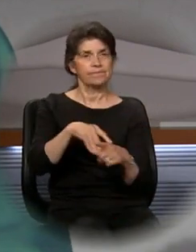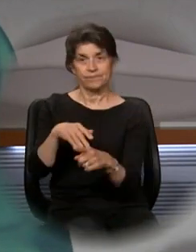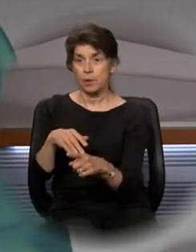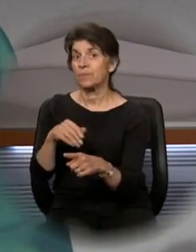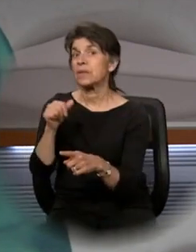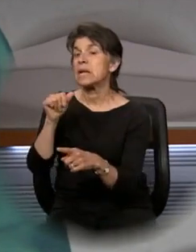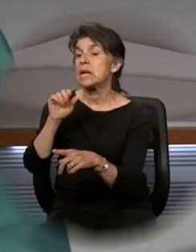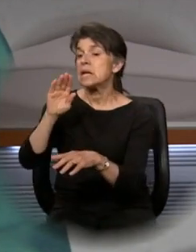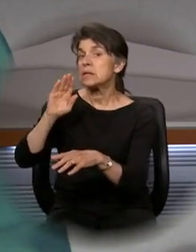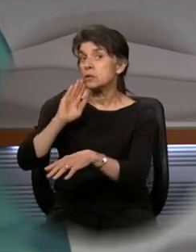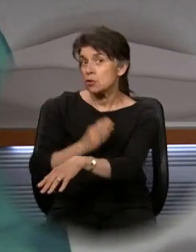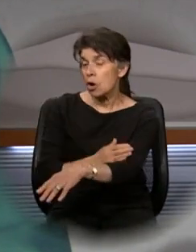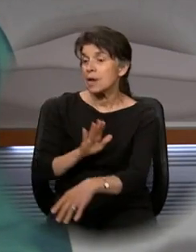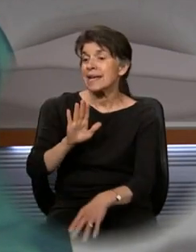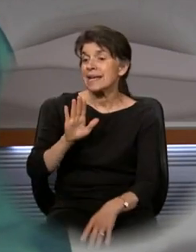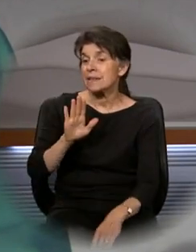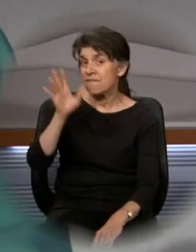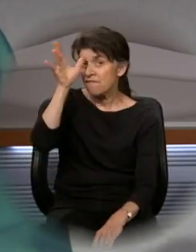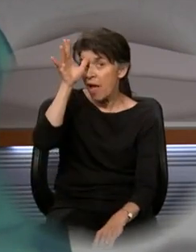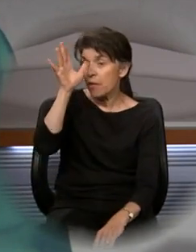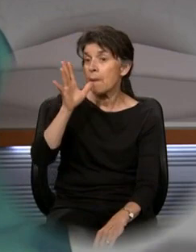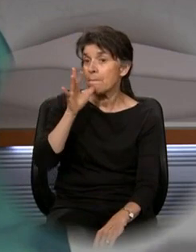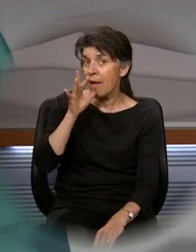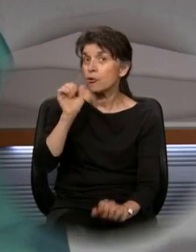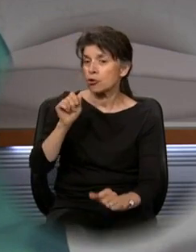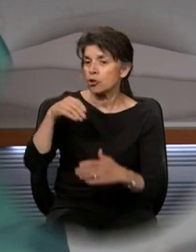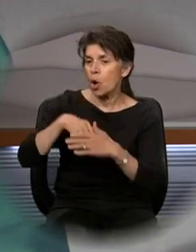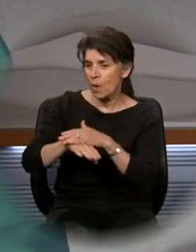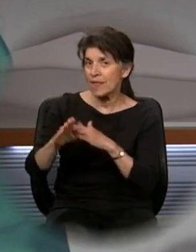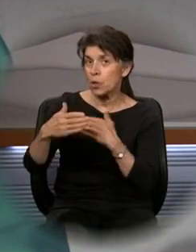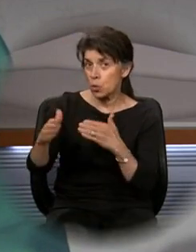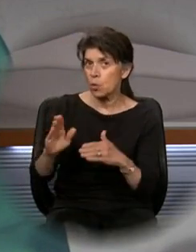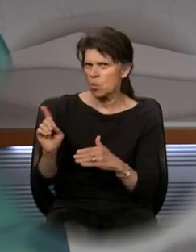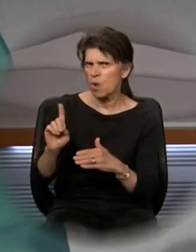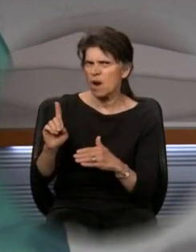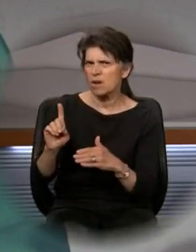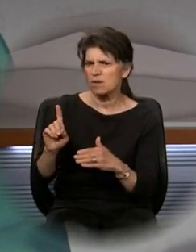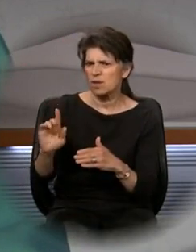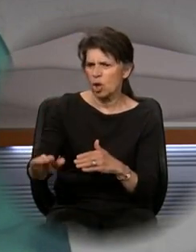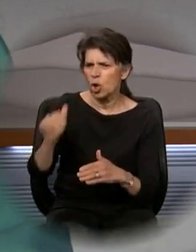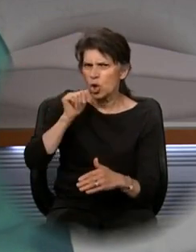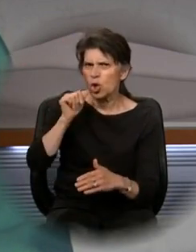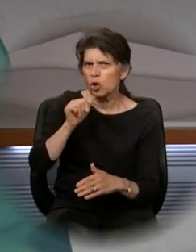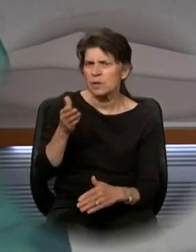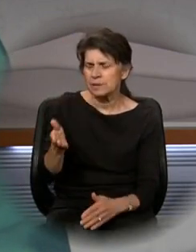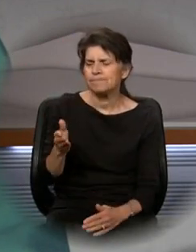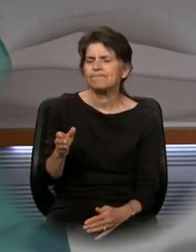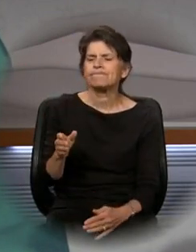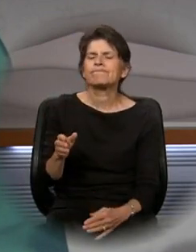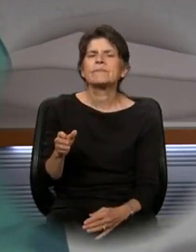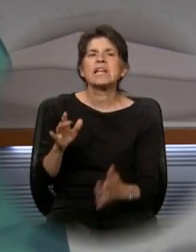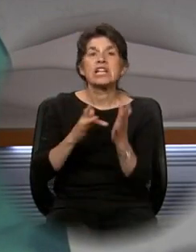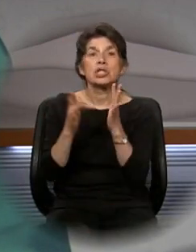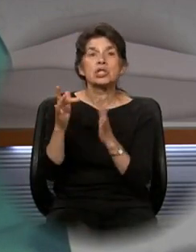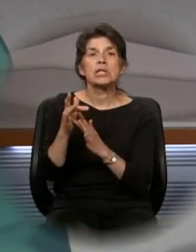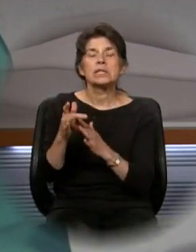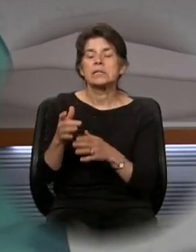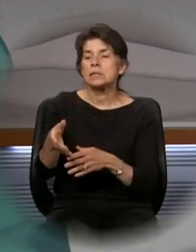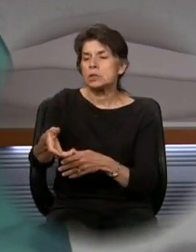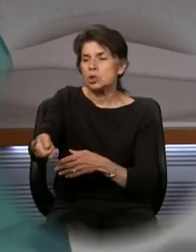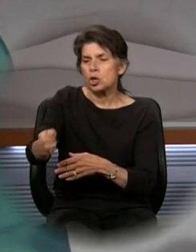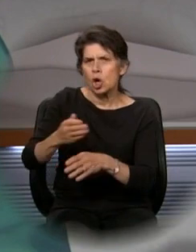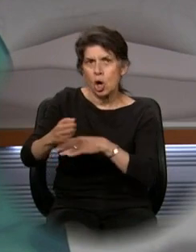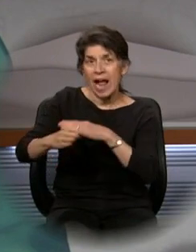and mother and those who were with him and entered the room where the child was. He took the child by the hand and said to her,